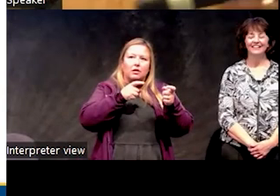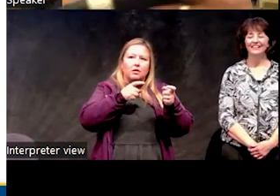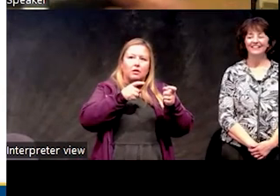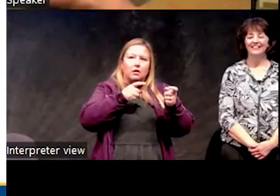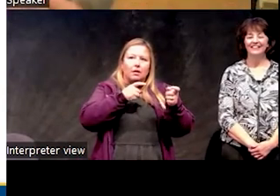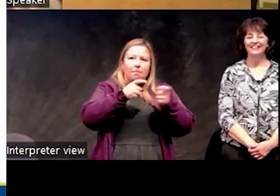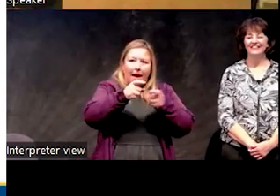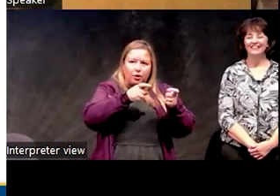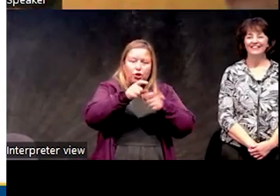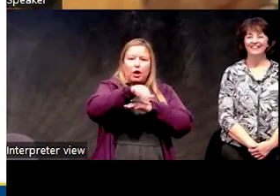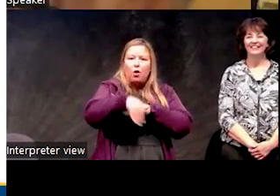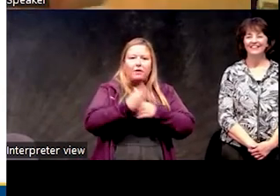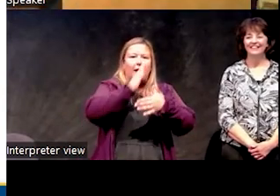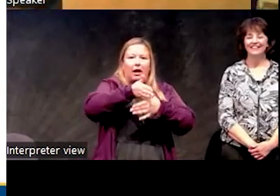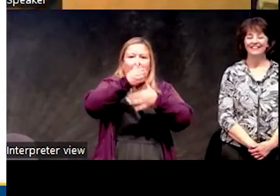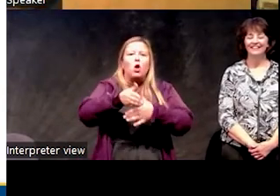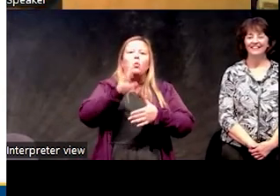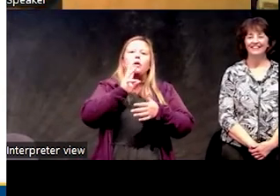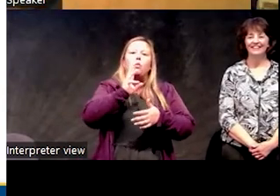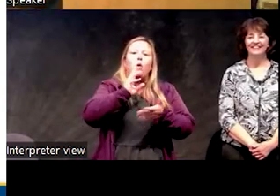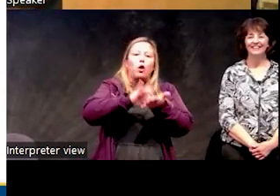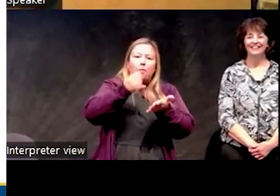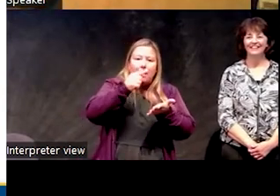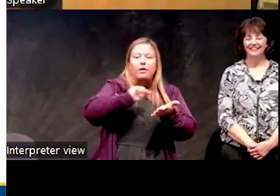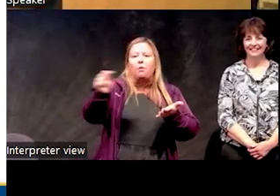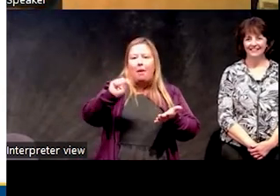Well, the type of name, which I'm ready. In my chance.